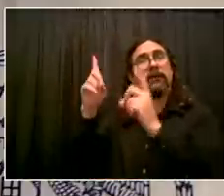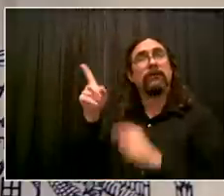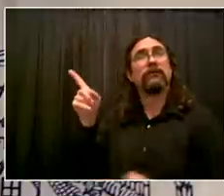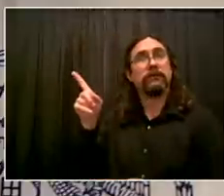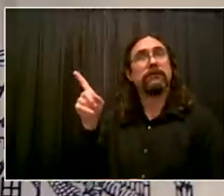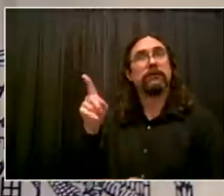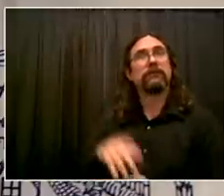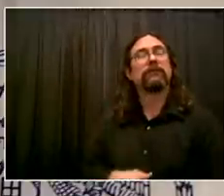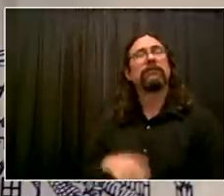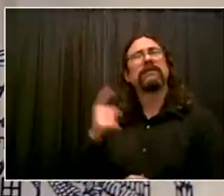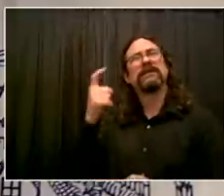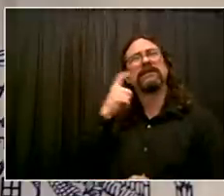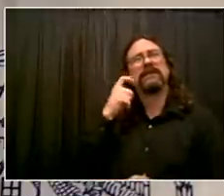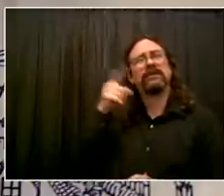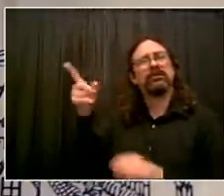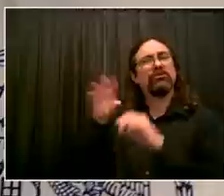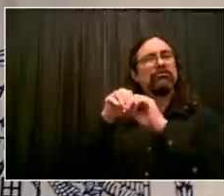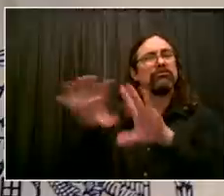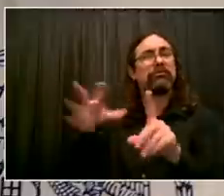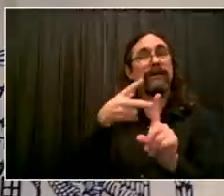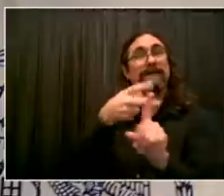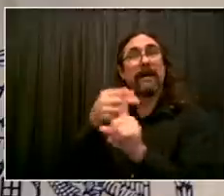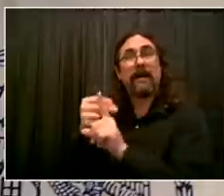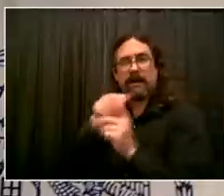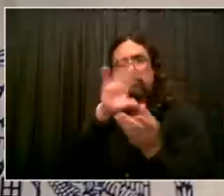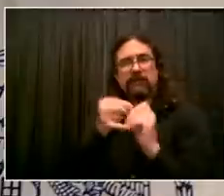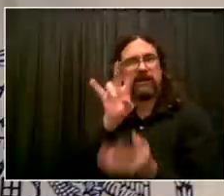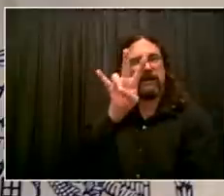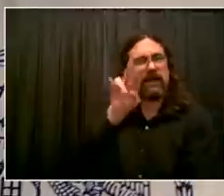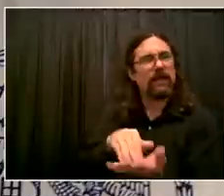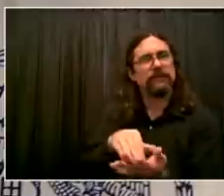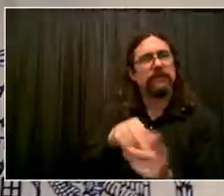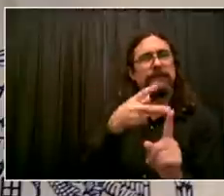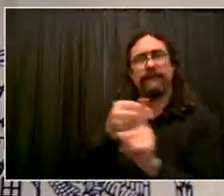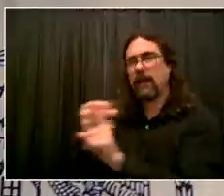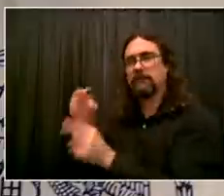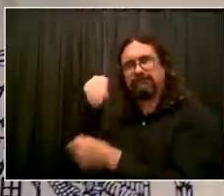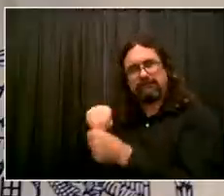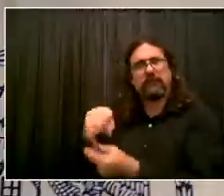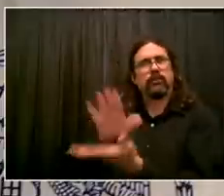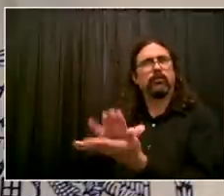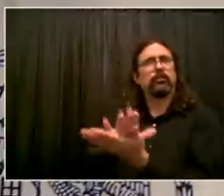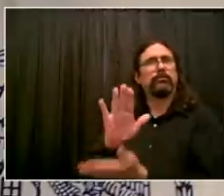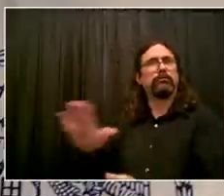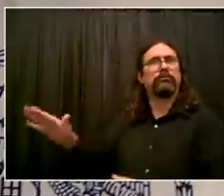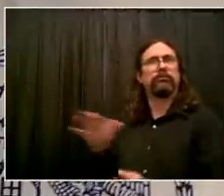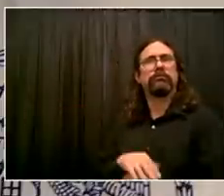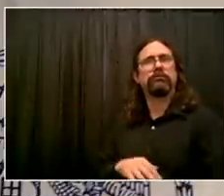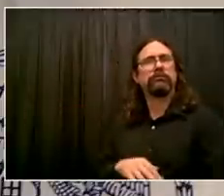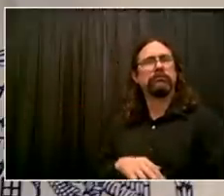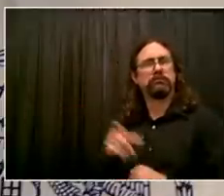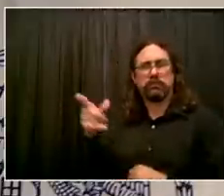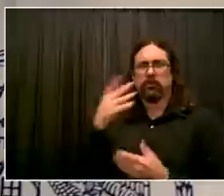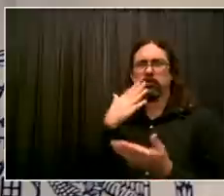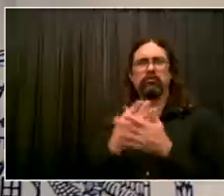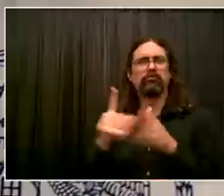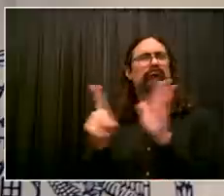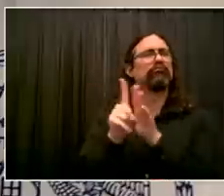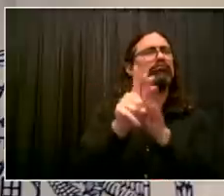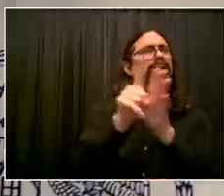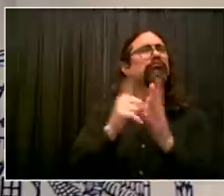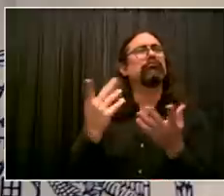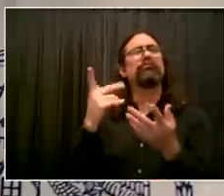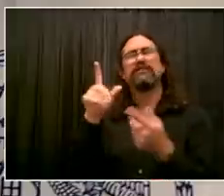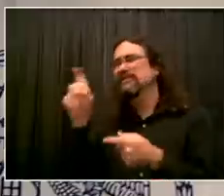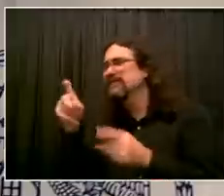Based on the information we have, and there's always a bit of a lag getting the most updated vaccination information. Sometimes it's also employees showing us vaccination